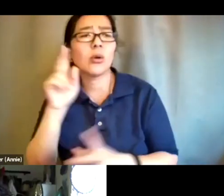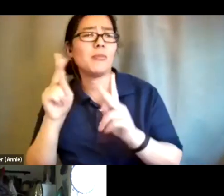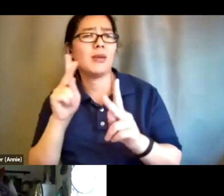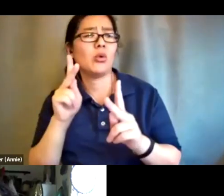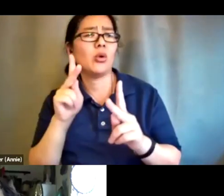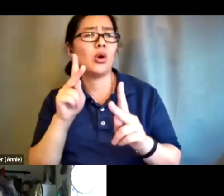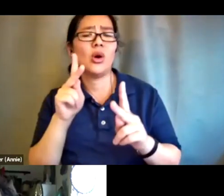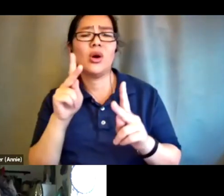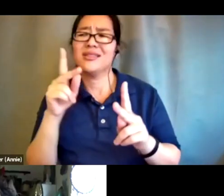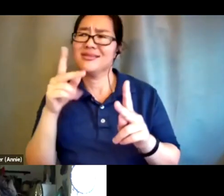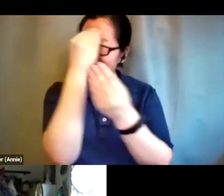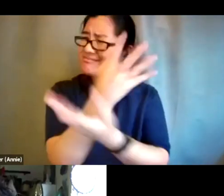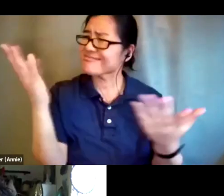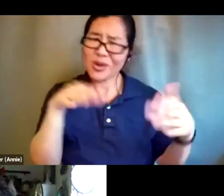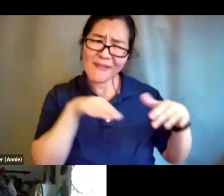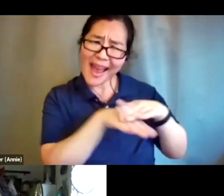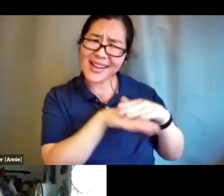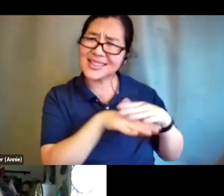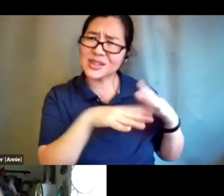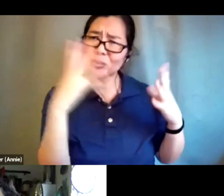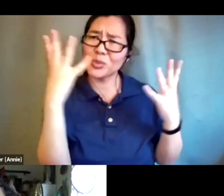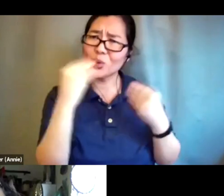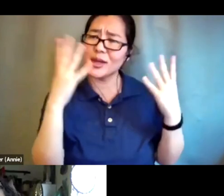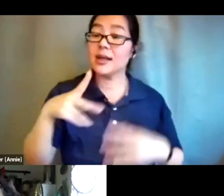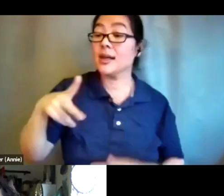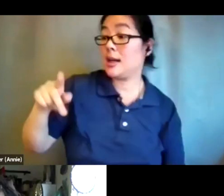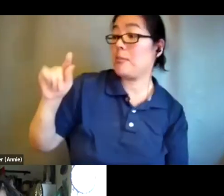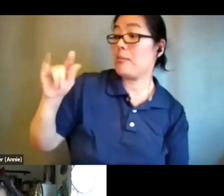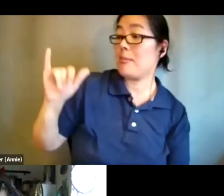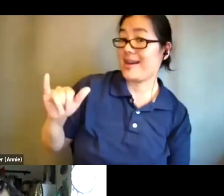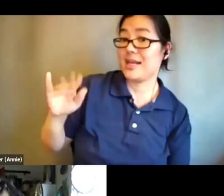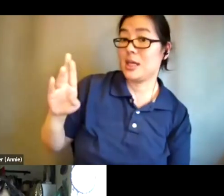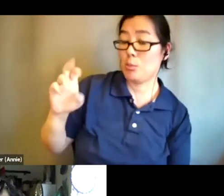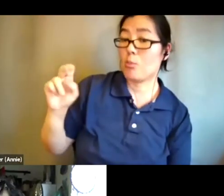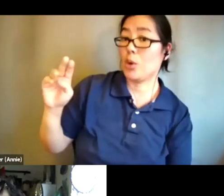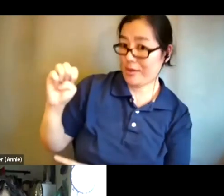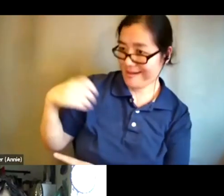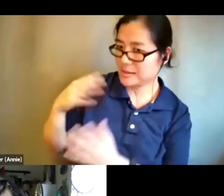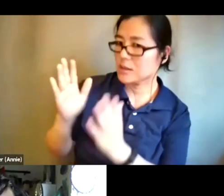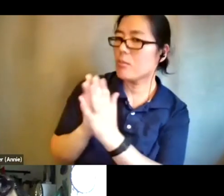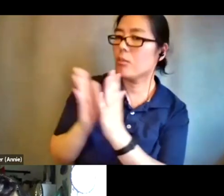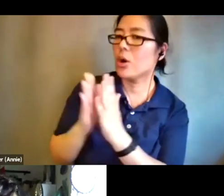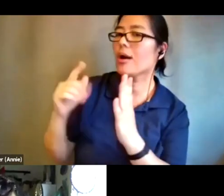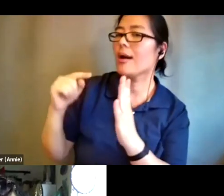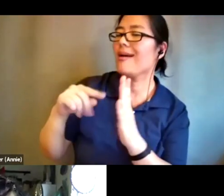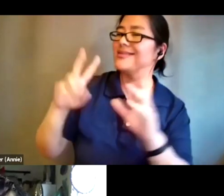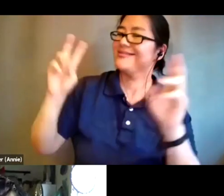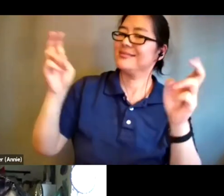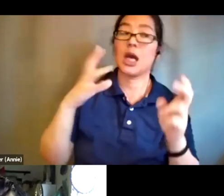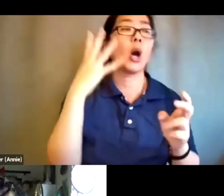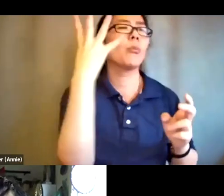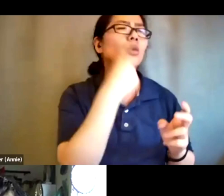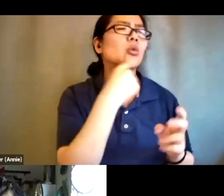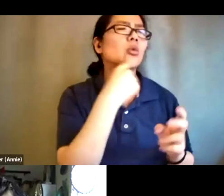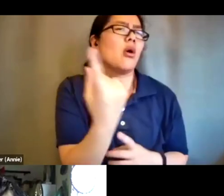feel beautiful and patty burn has a quote that says beauty always always recognizes itself and that really resonates